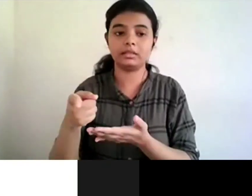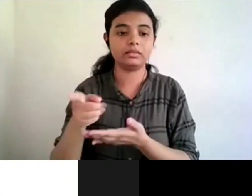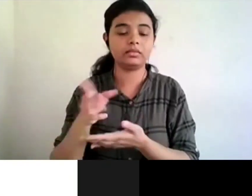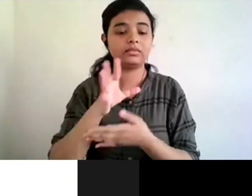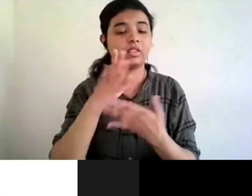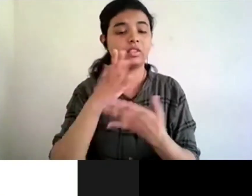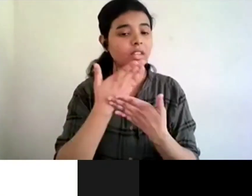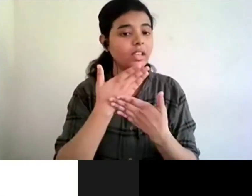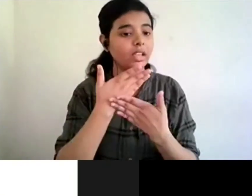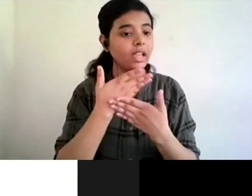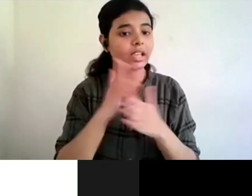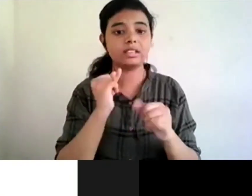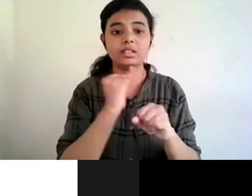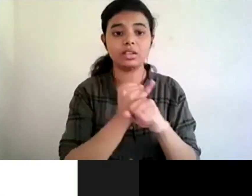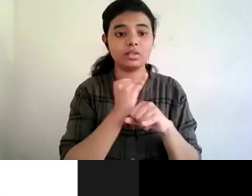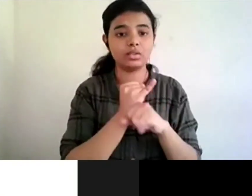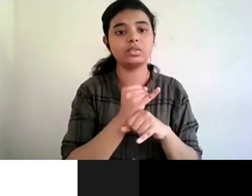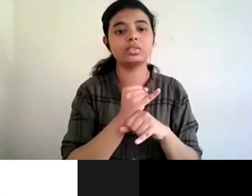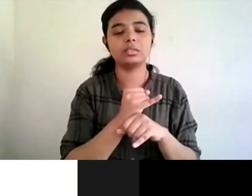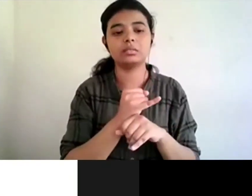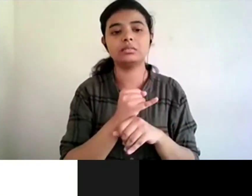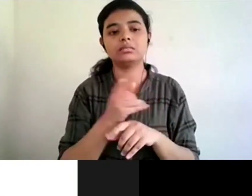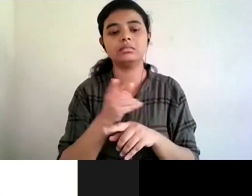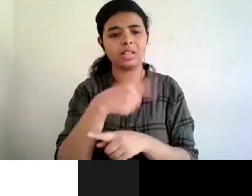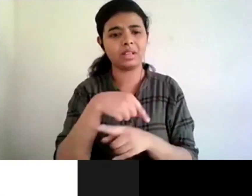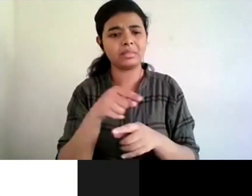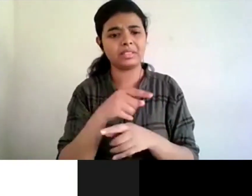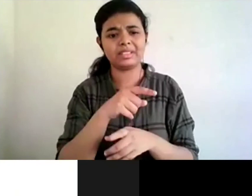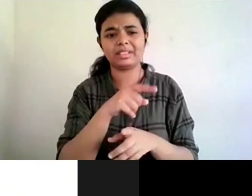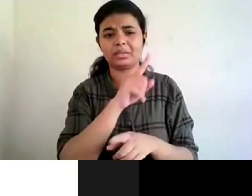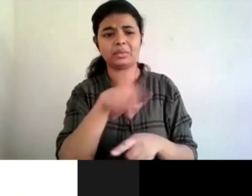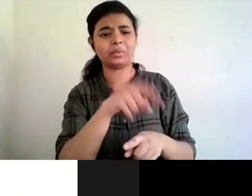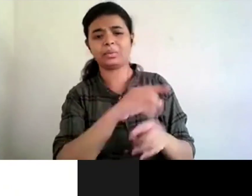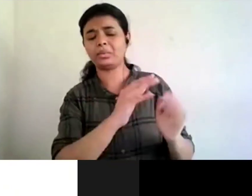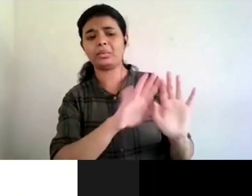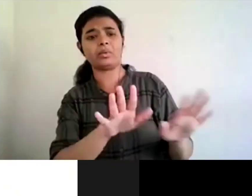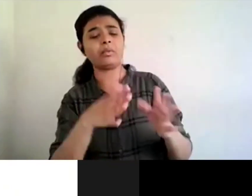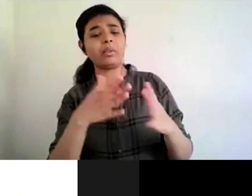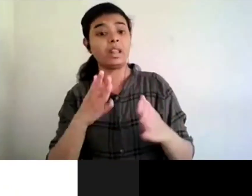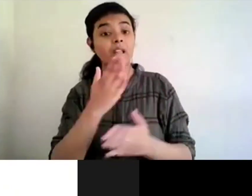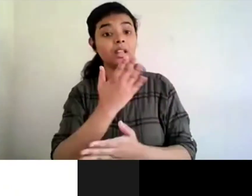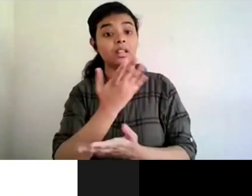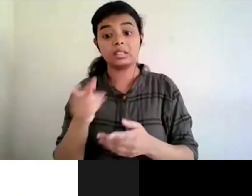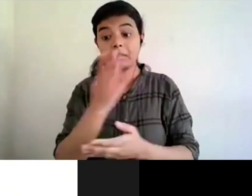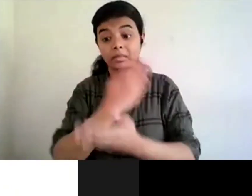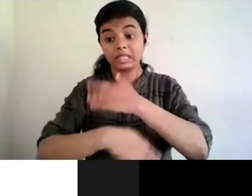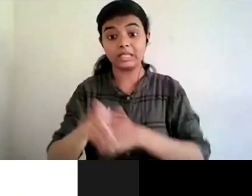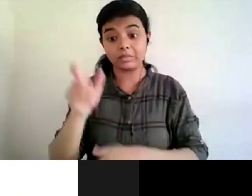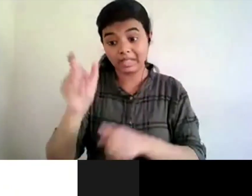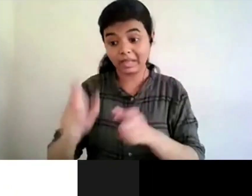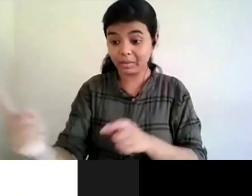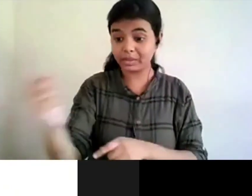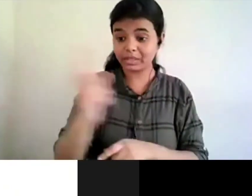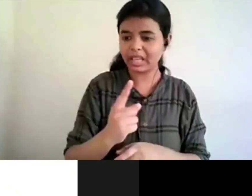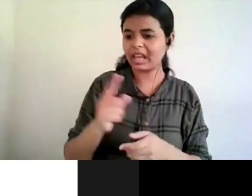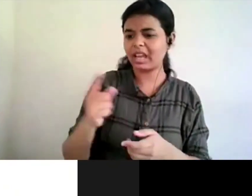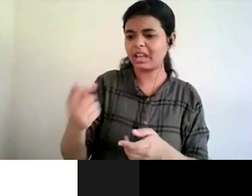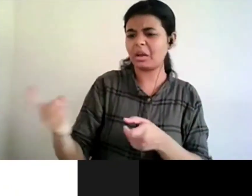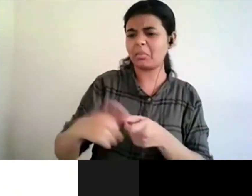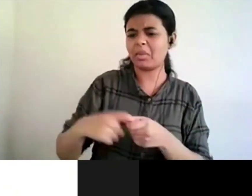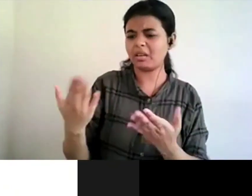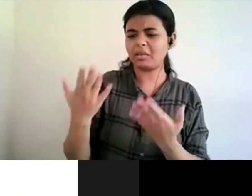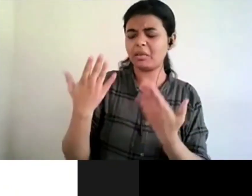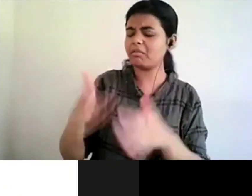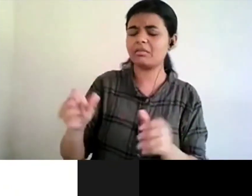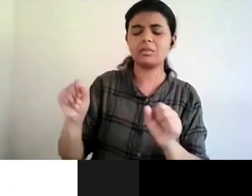any institution and nobody can deny admission to a person on the basis of disability actually so so